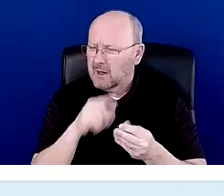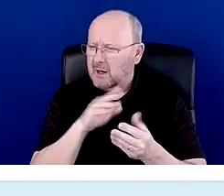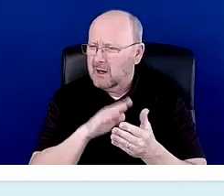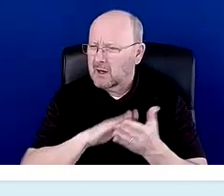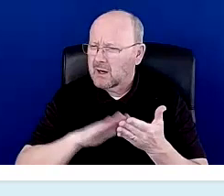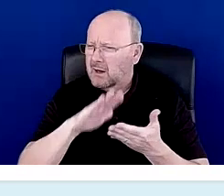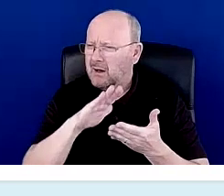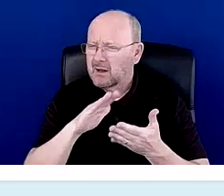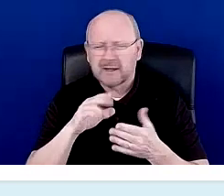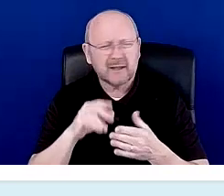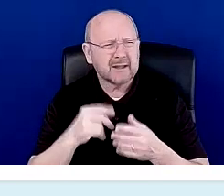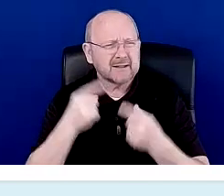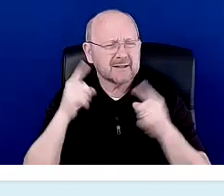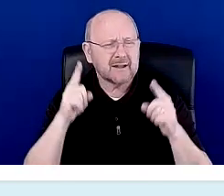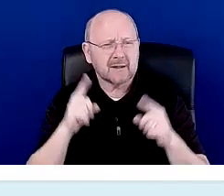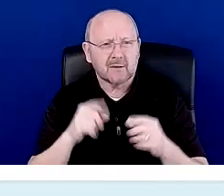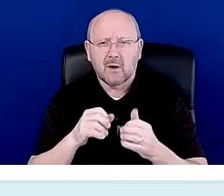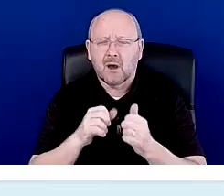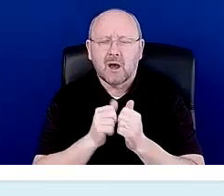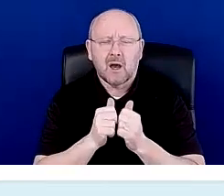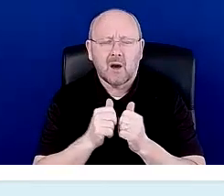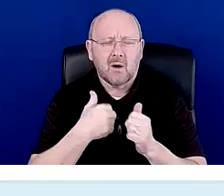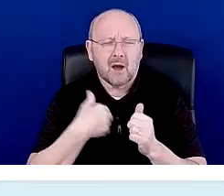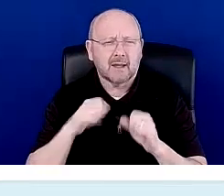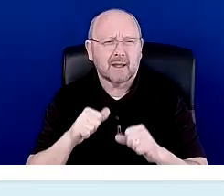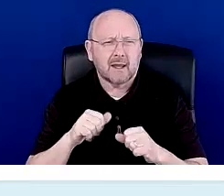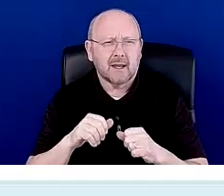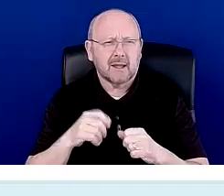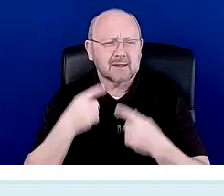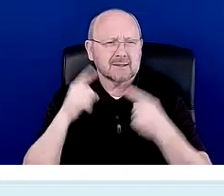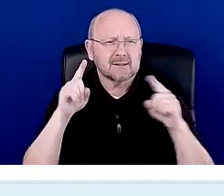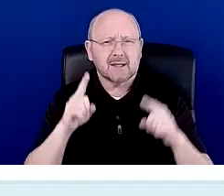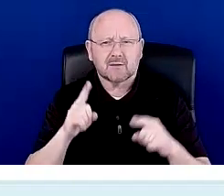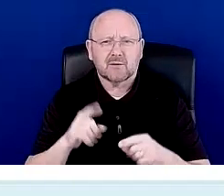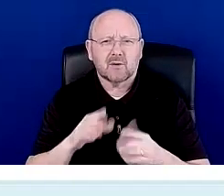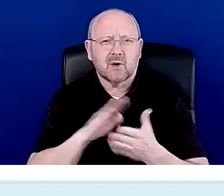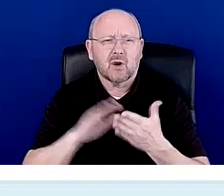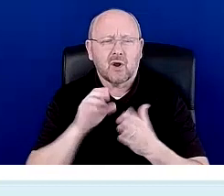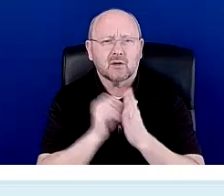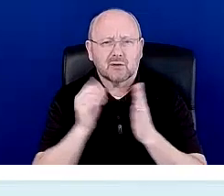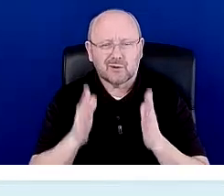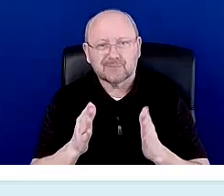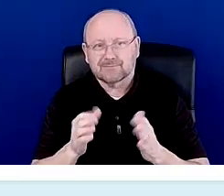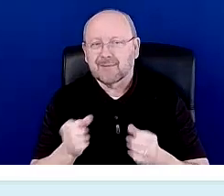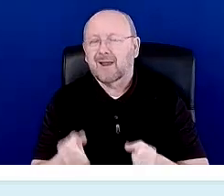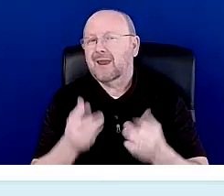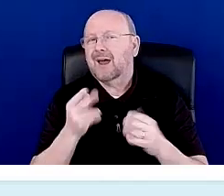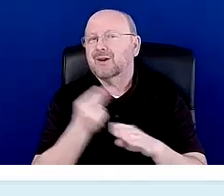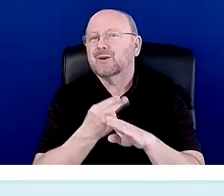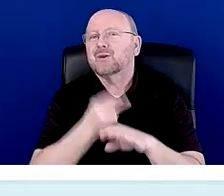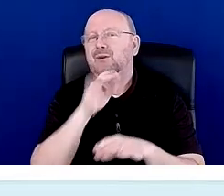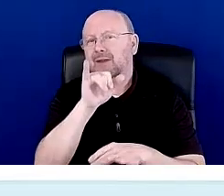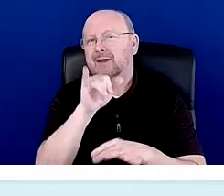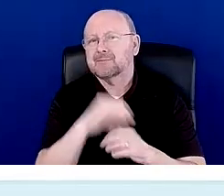to, how to be a successful college student into my course in the first couple of weeks. Um, I know a lot of faculty have used this college success book